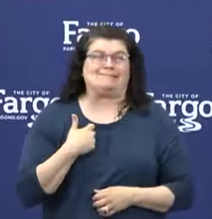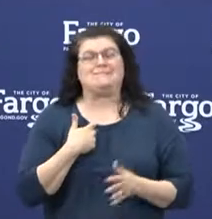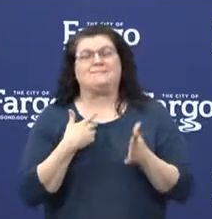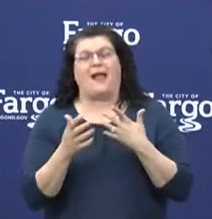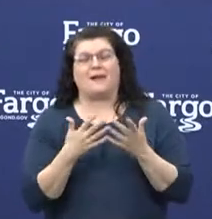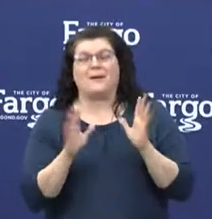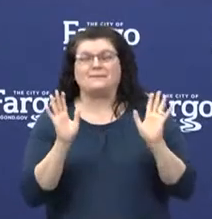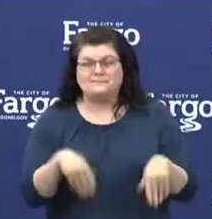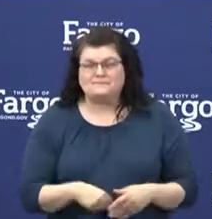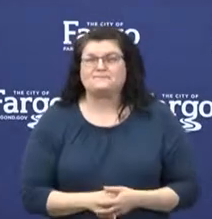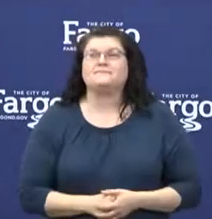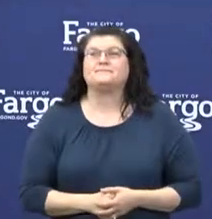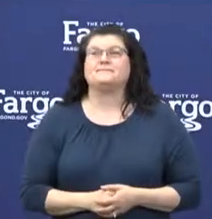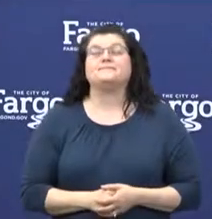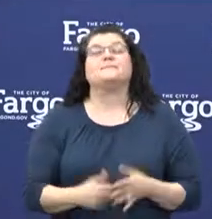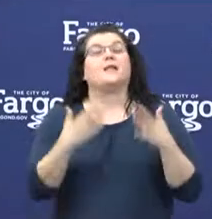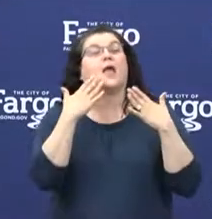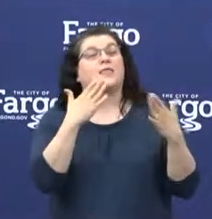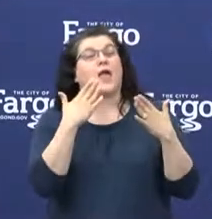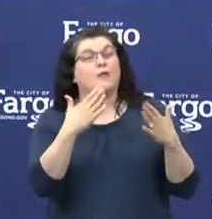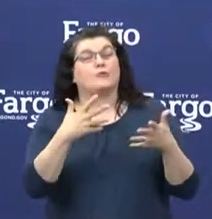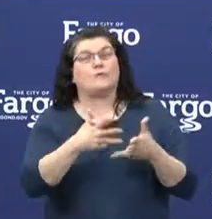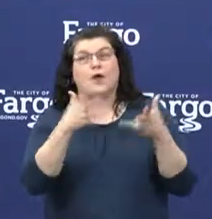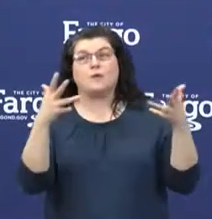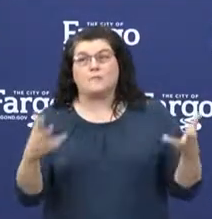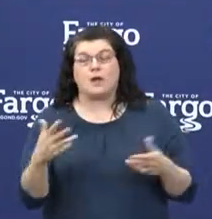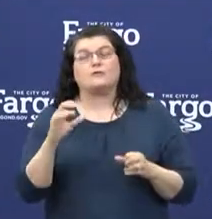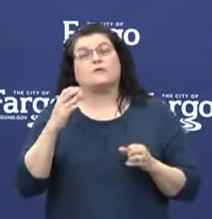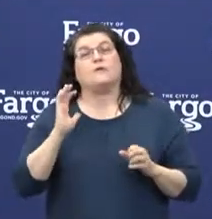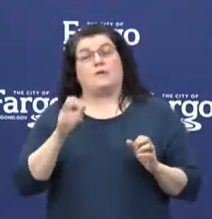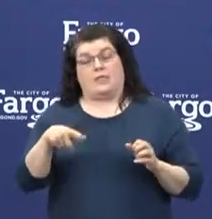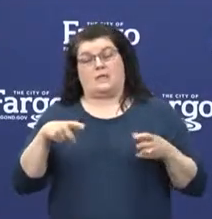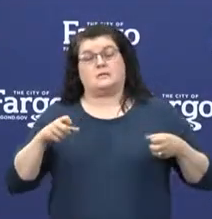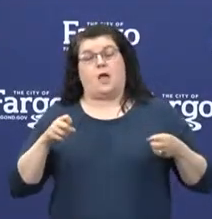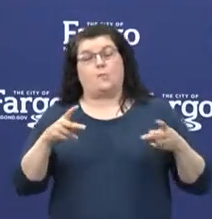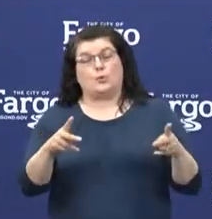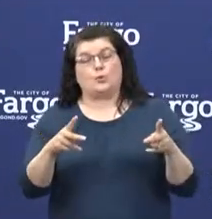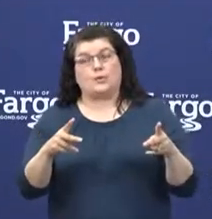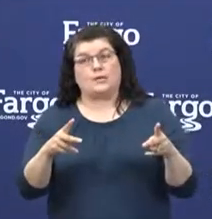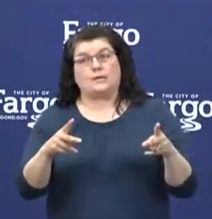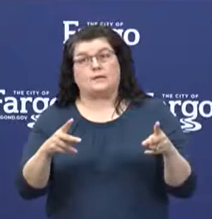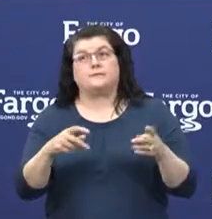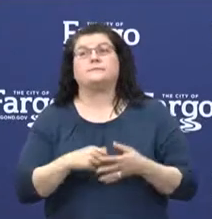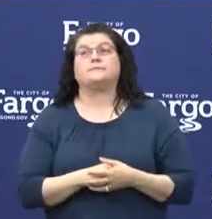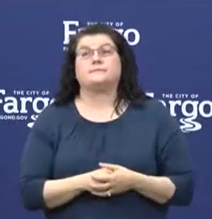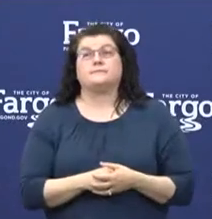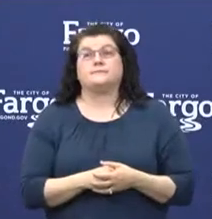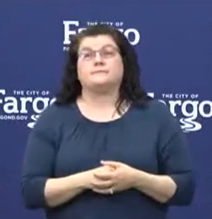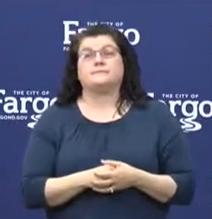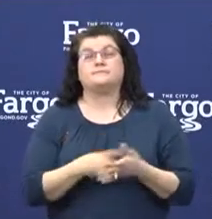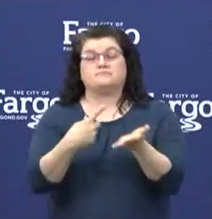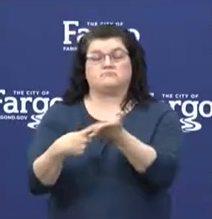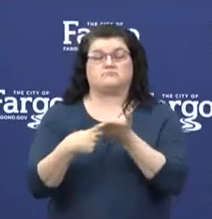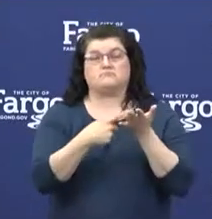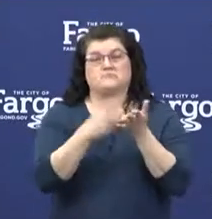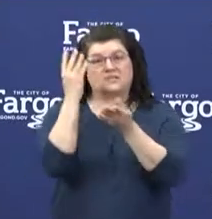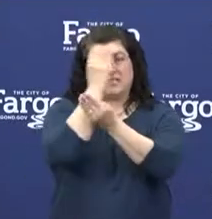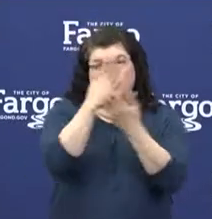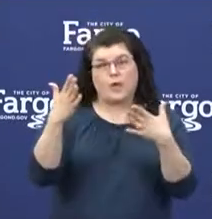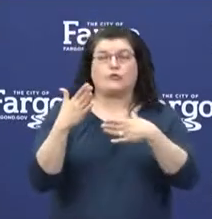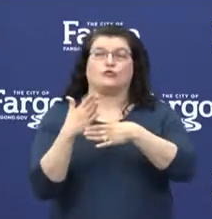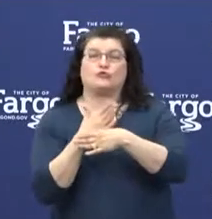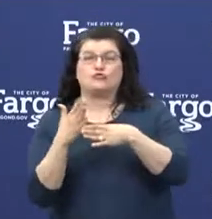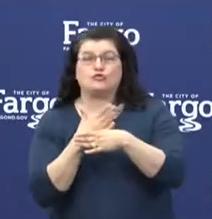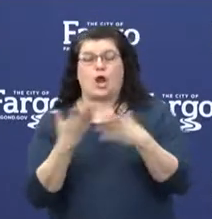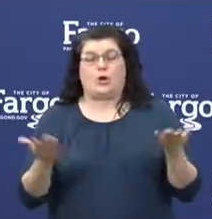so thank you very much for the opportunity to provide some information about what's going on